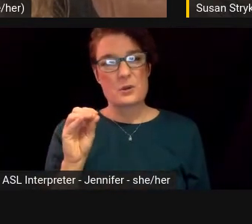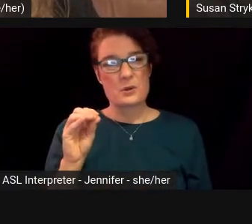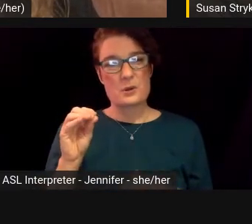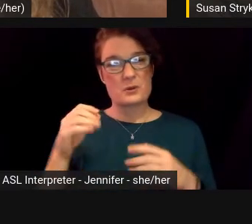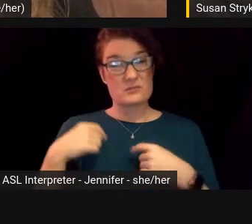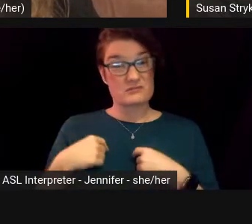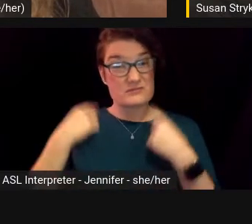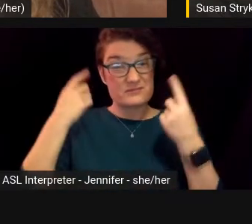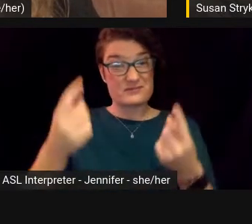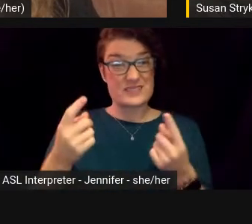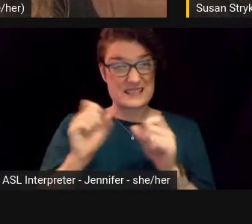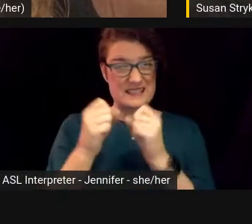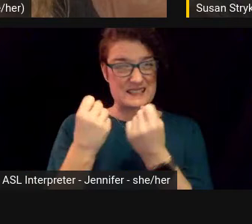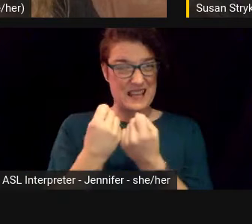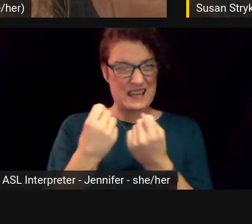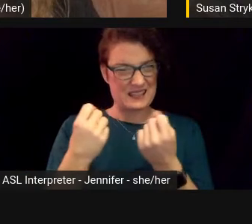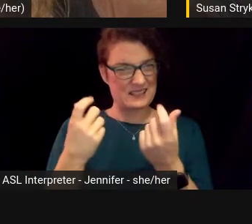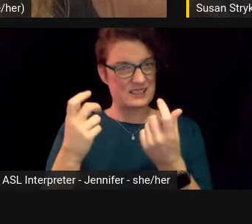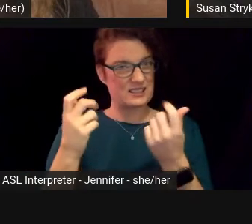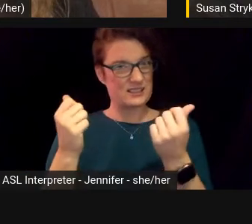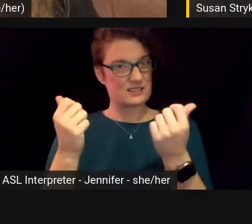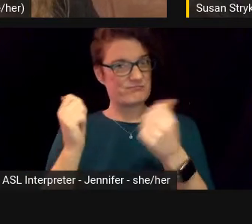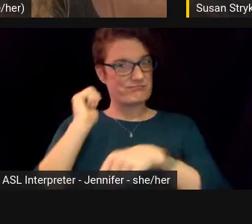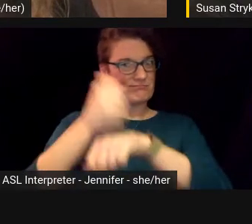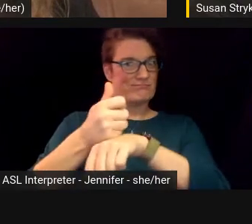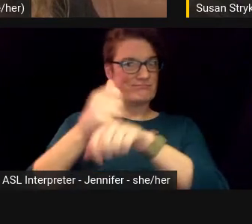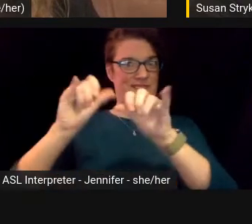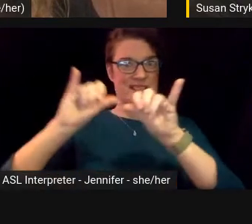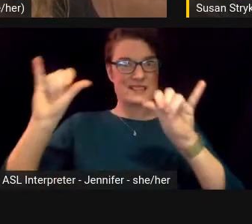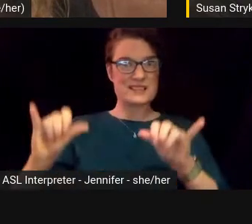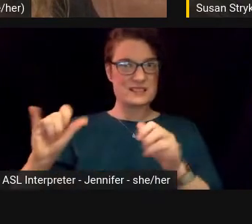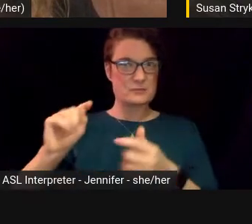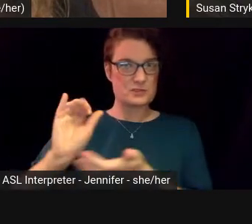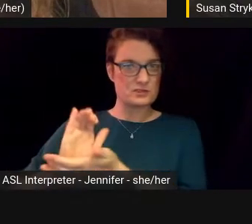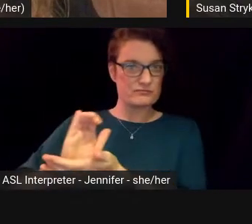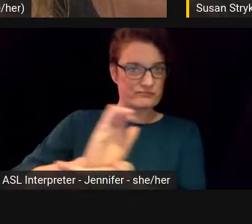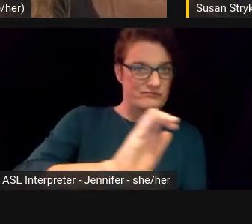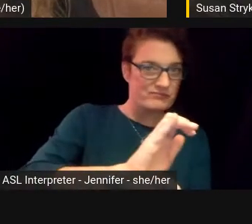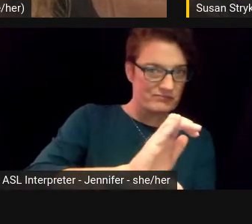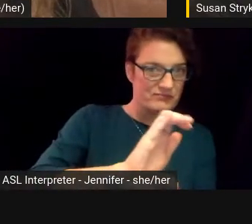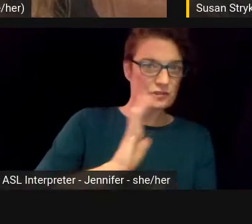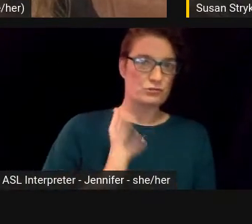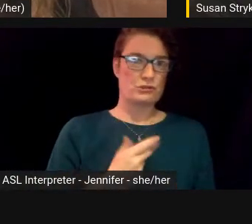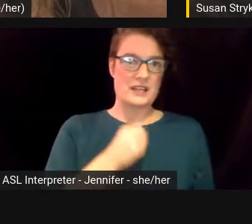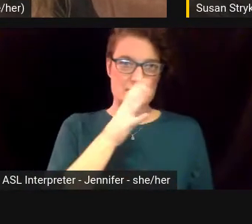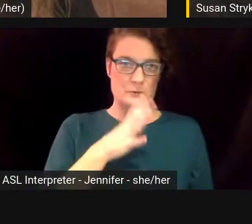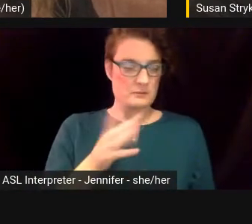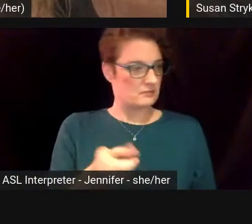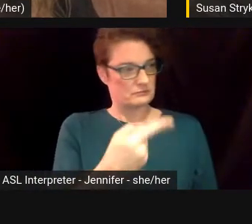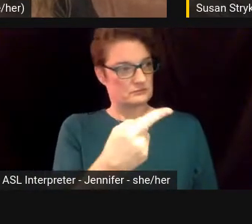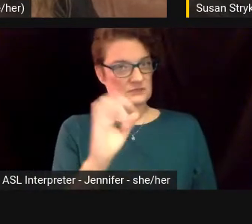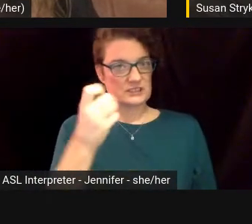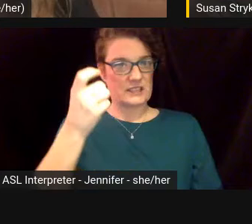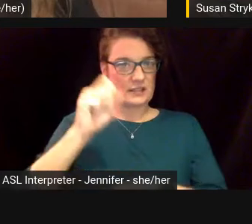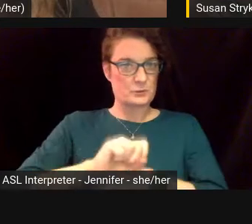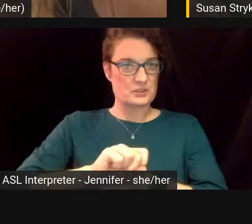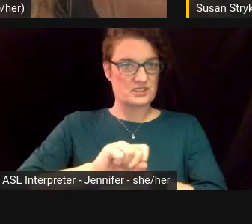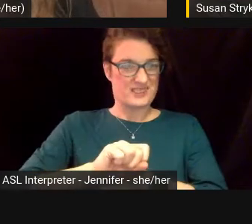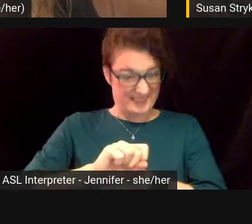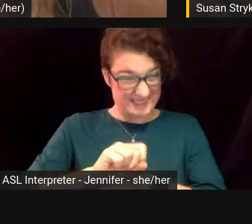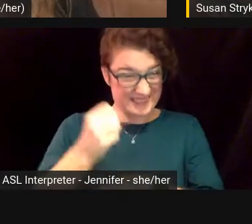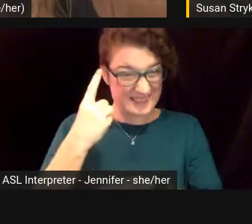to compel trans women to be in sex work. And so that's the context